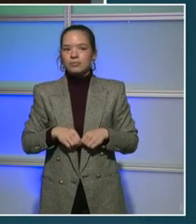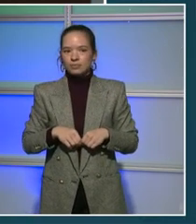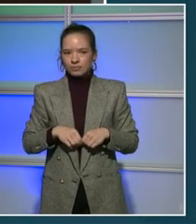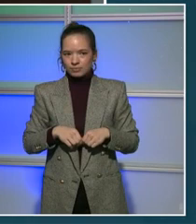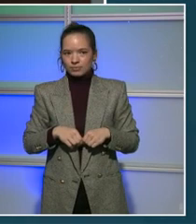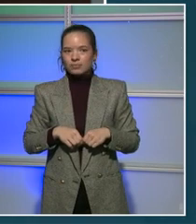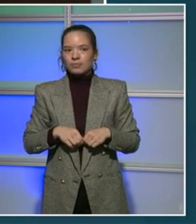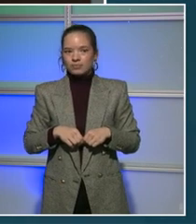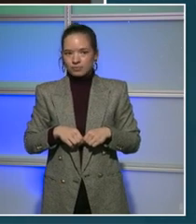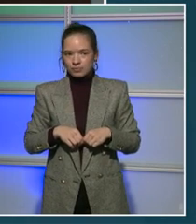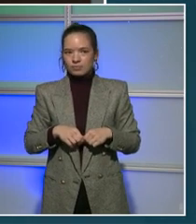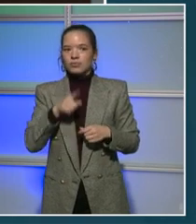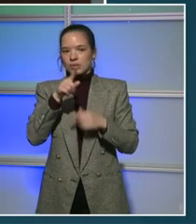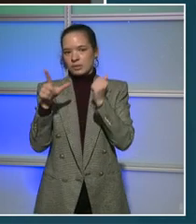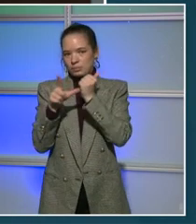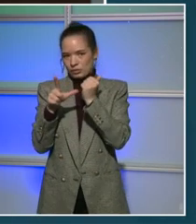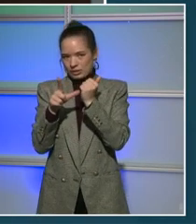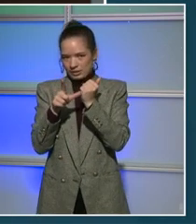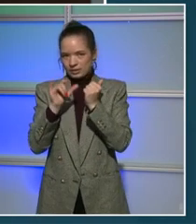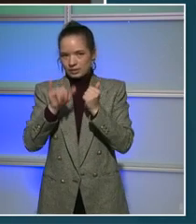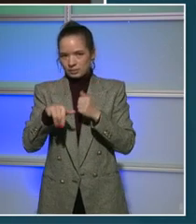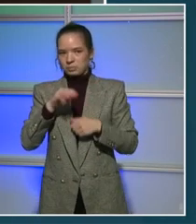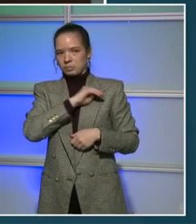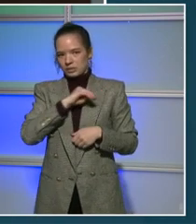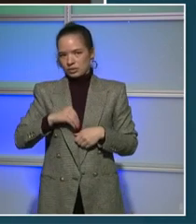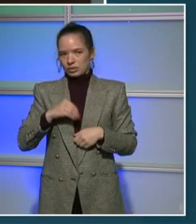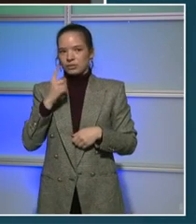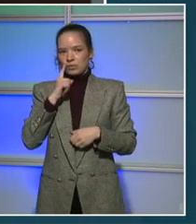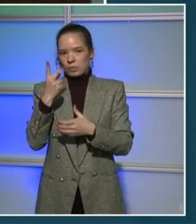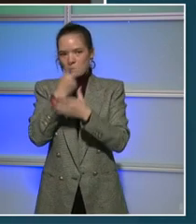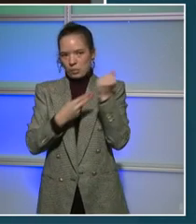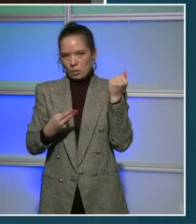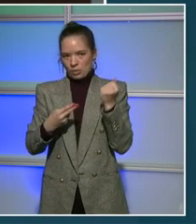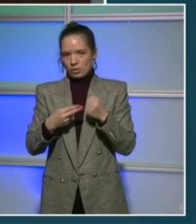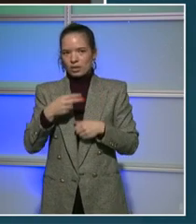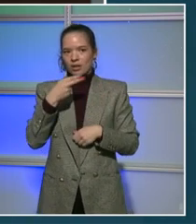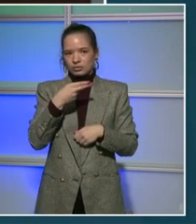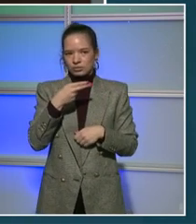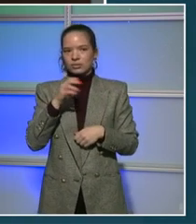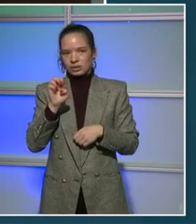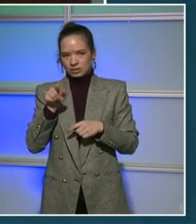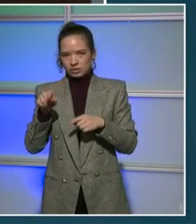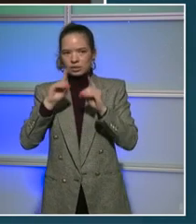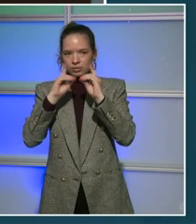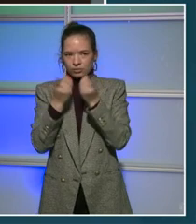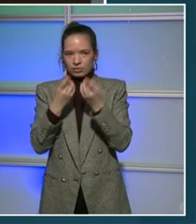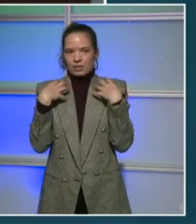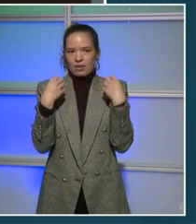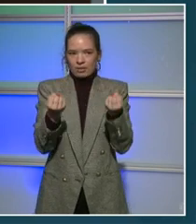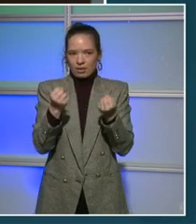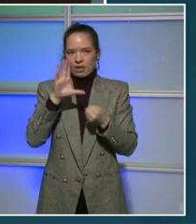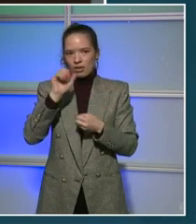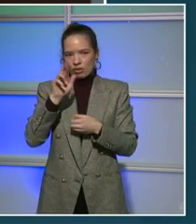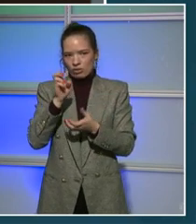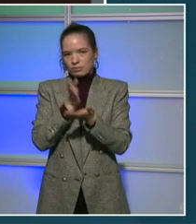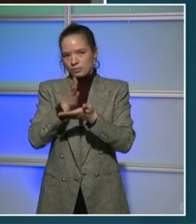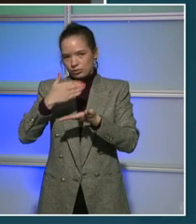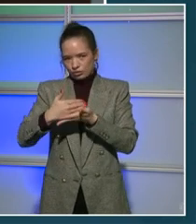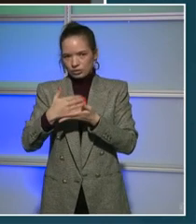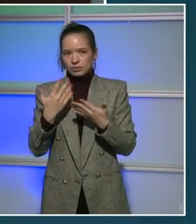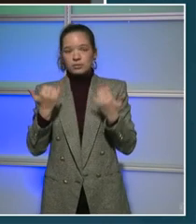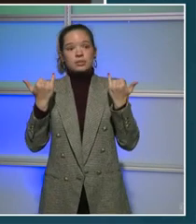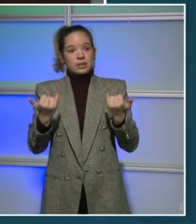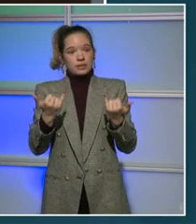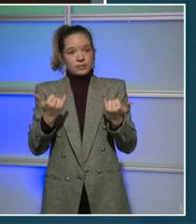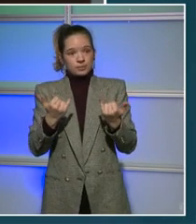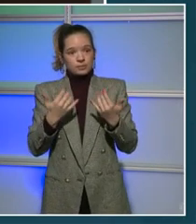both the Deputy Mayor for Health and Human Services and the Director of the Department of Health Care Finance. Tonight, I want to share with